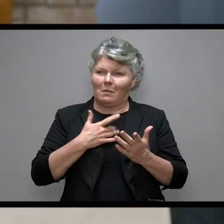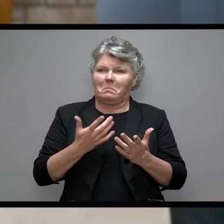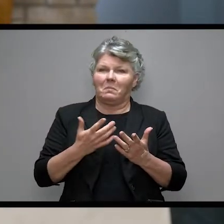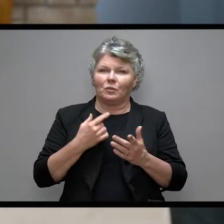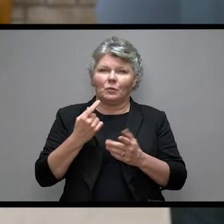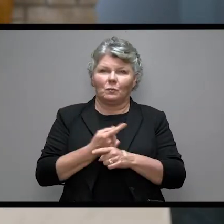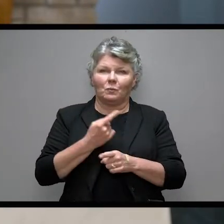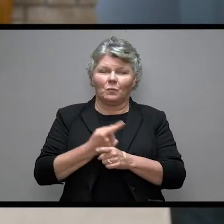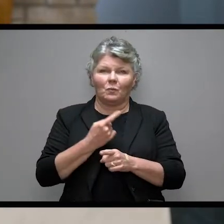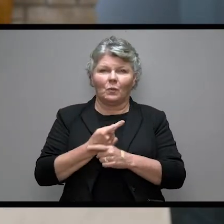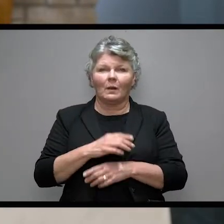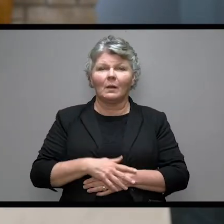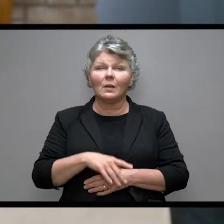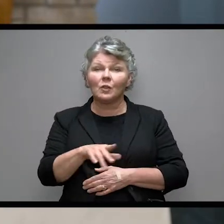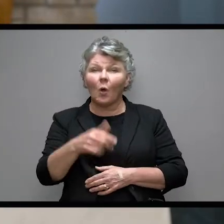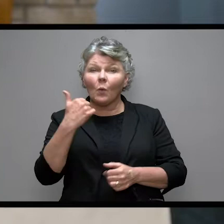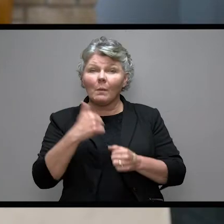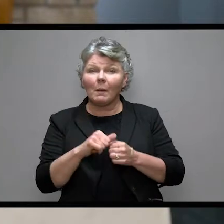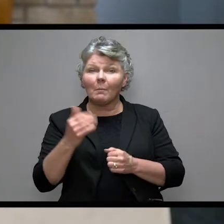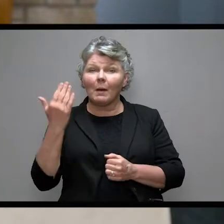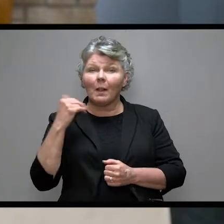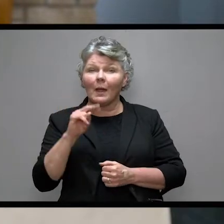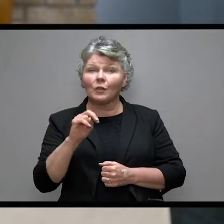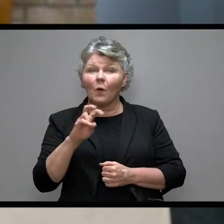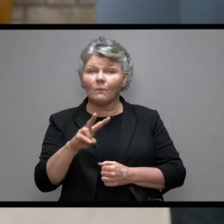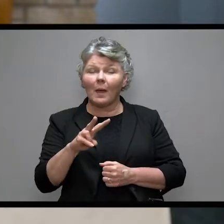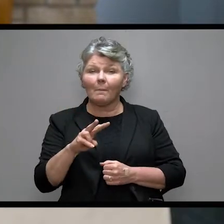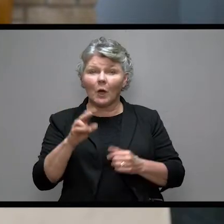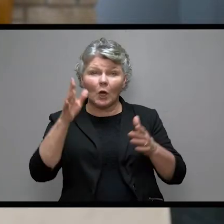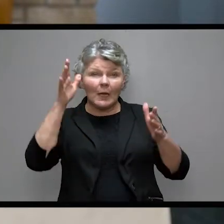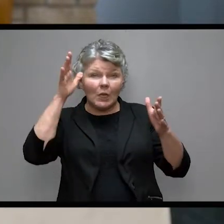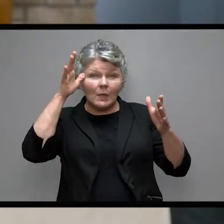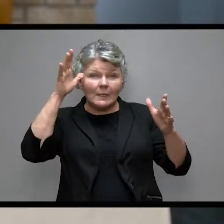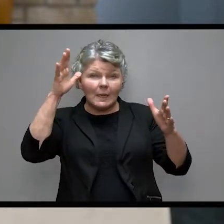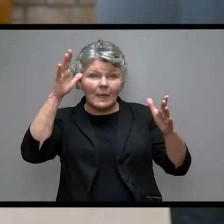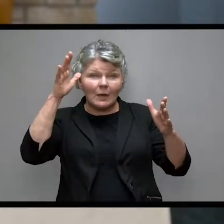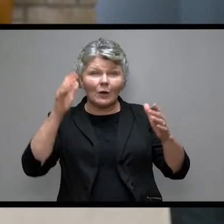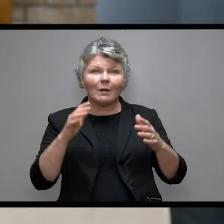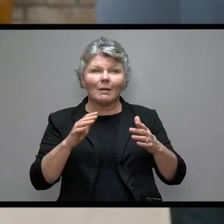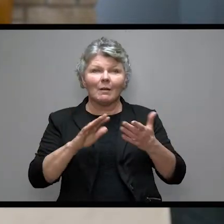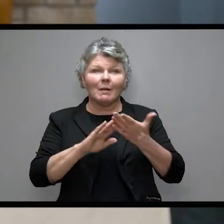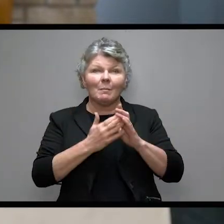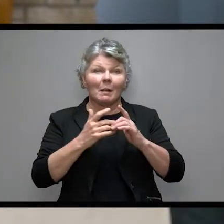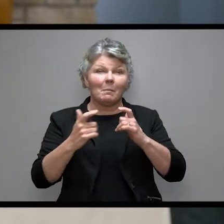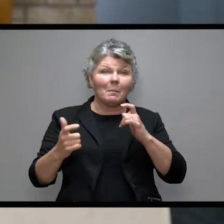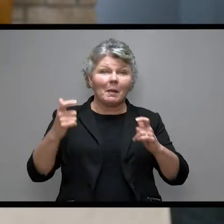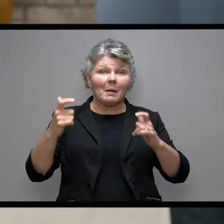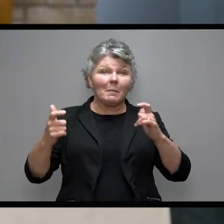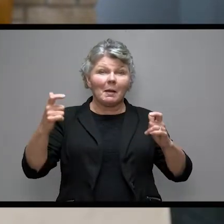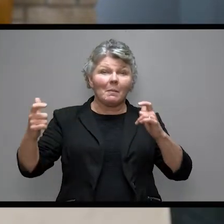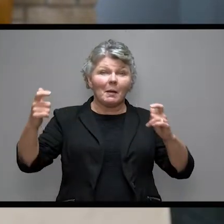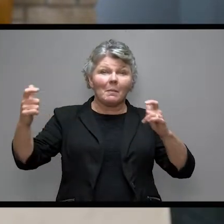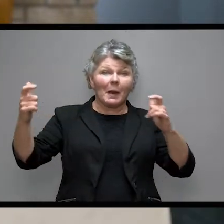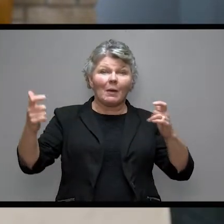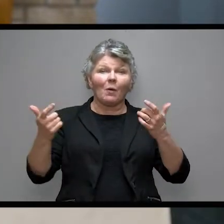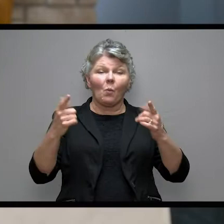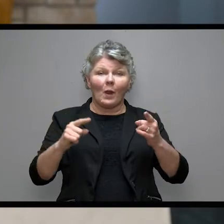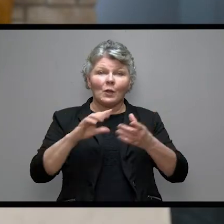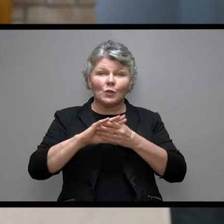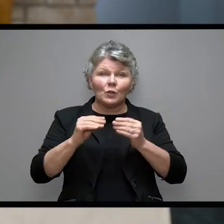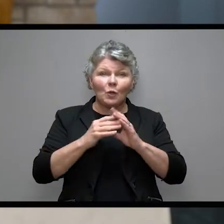that you shot back in November almost grows into a trophy the more you tell the tale